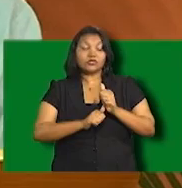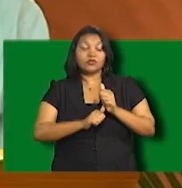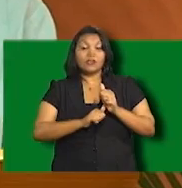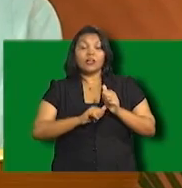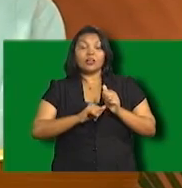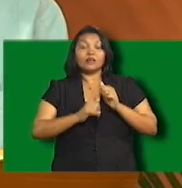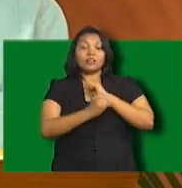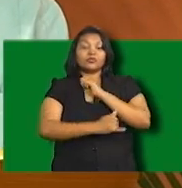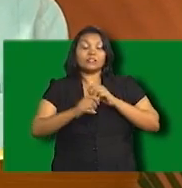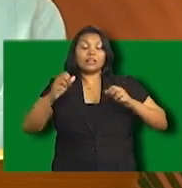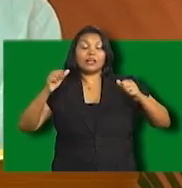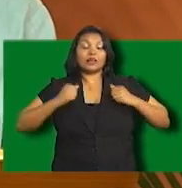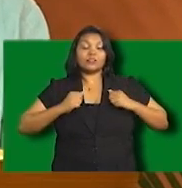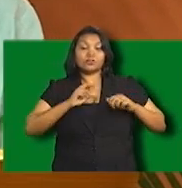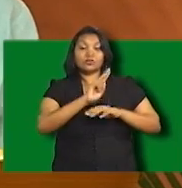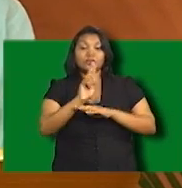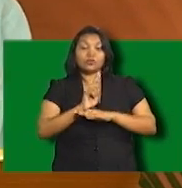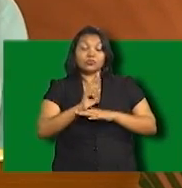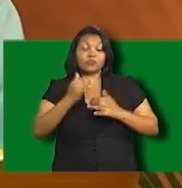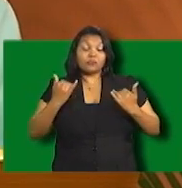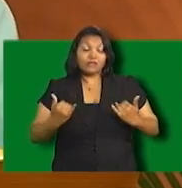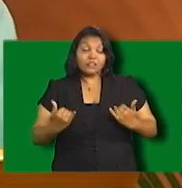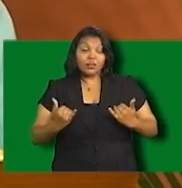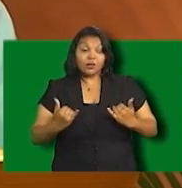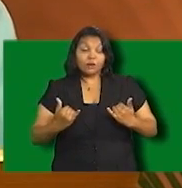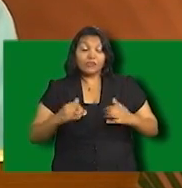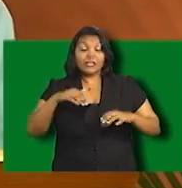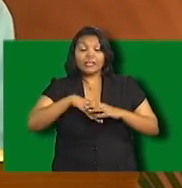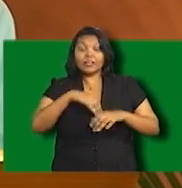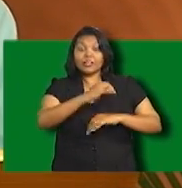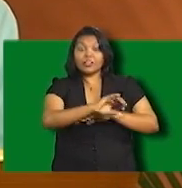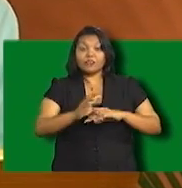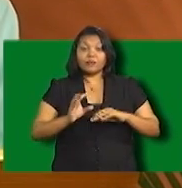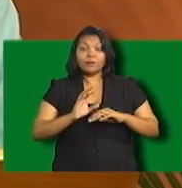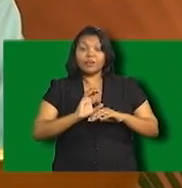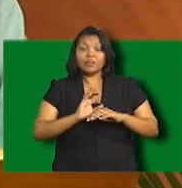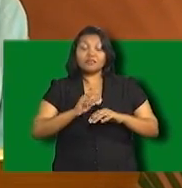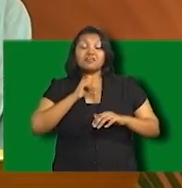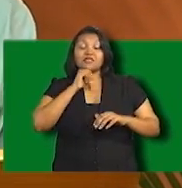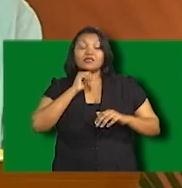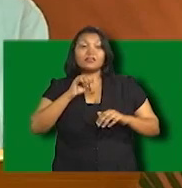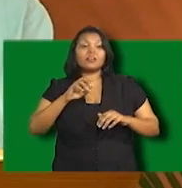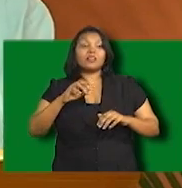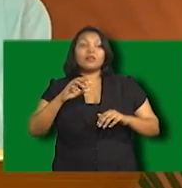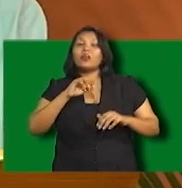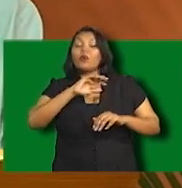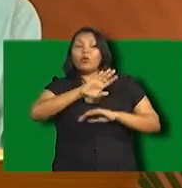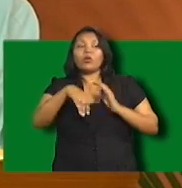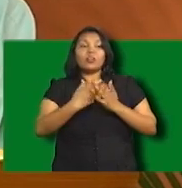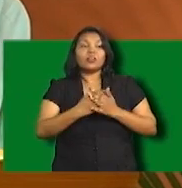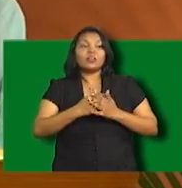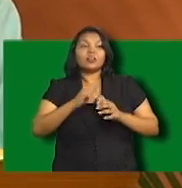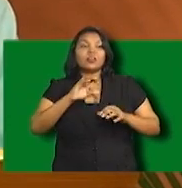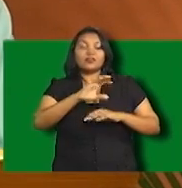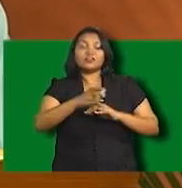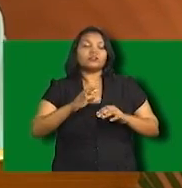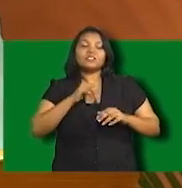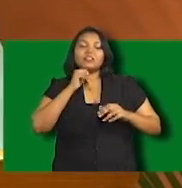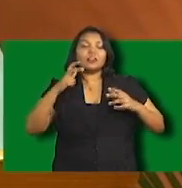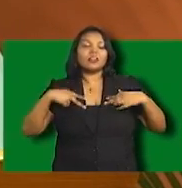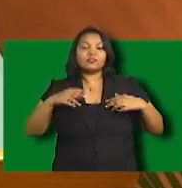need to adopt. Currently no specific standard has been adopted by the Caribbean region.